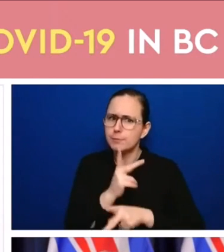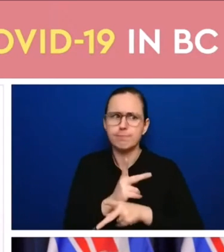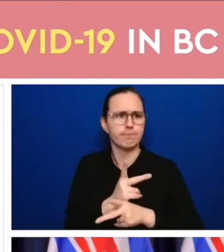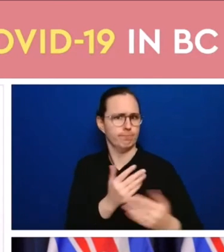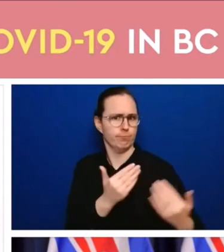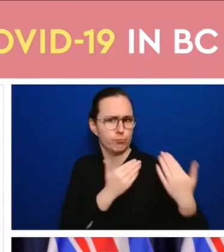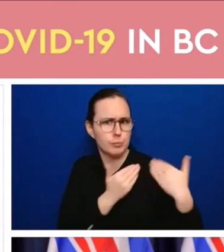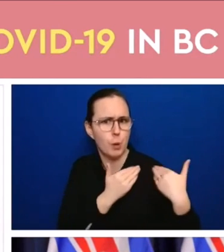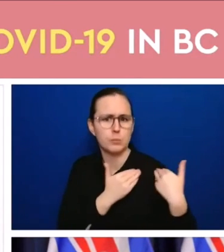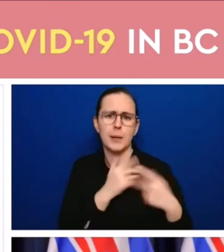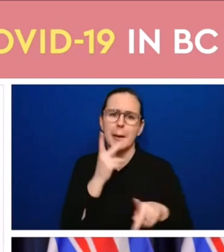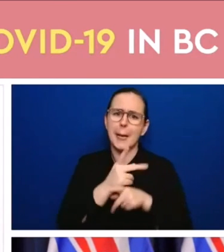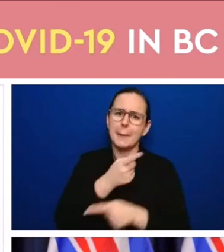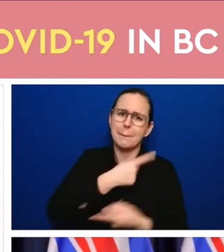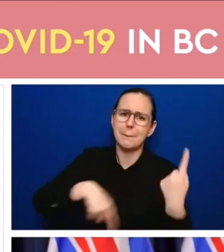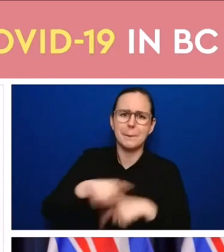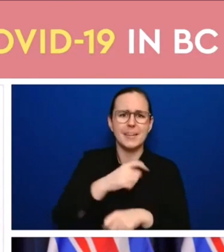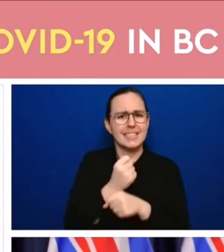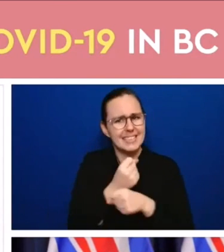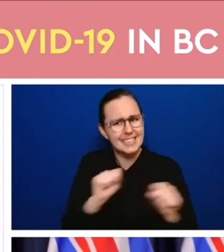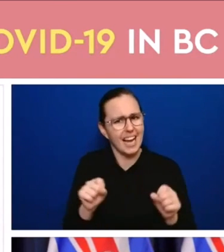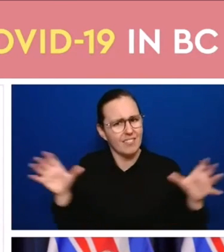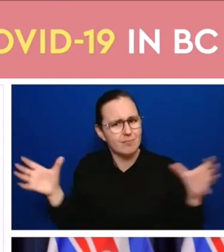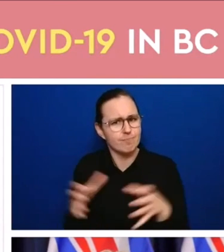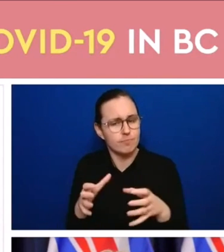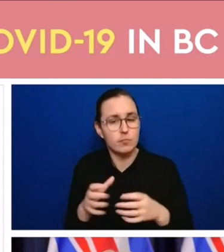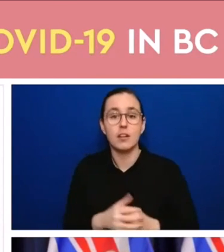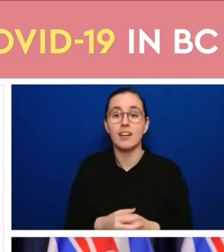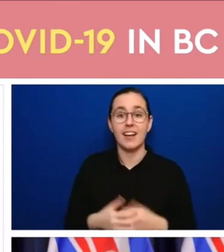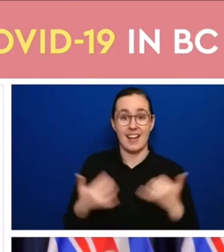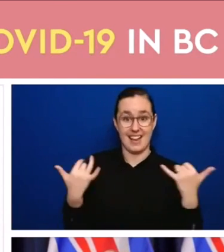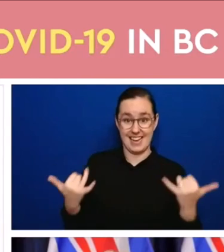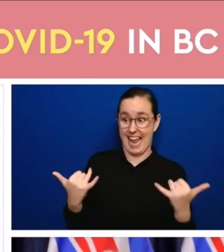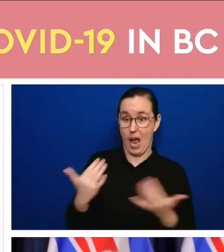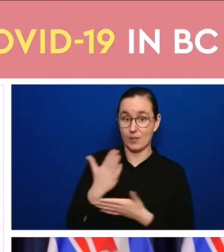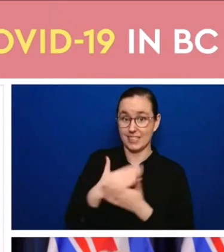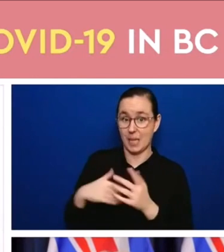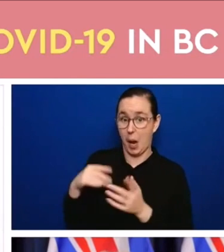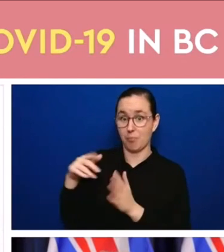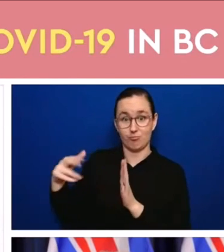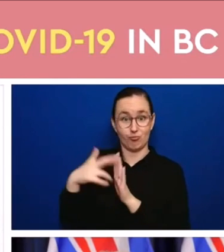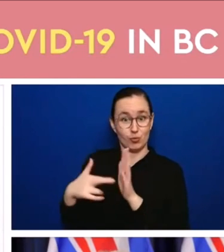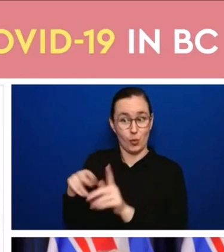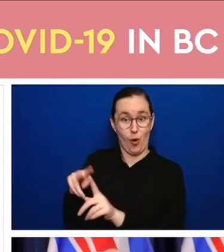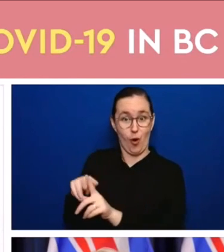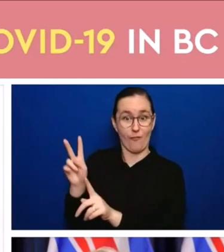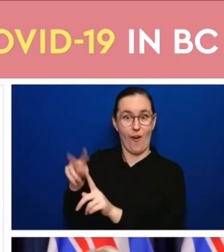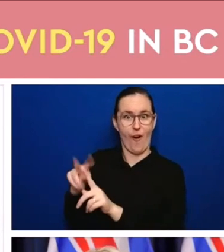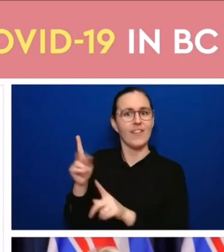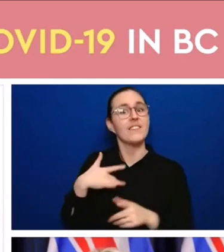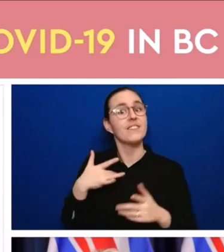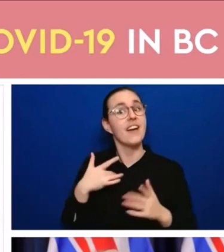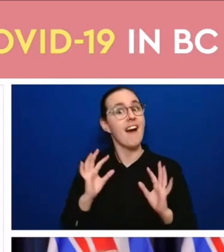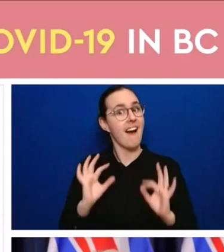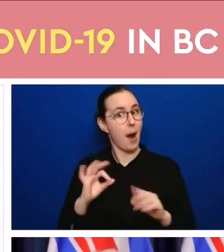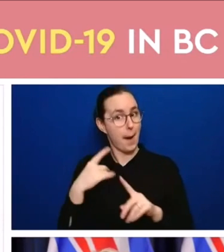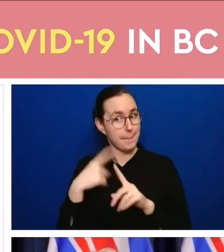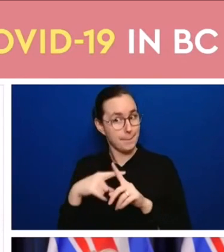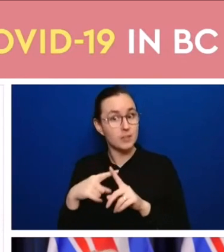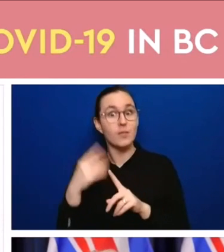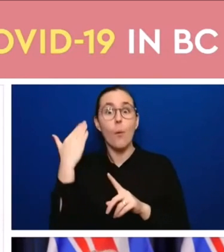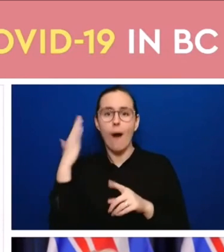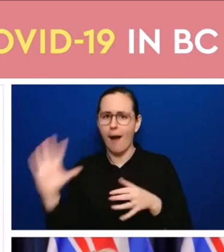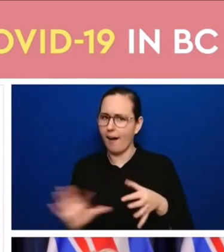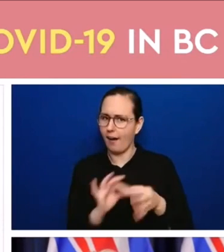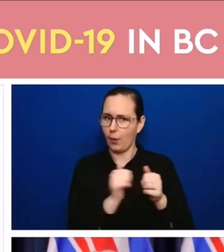but we have all sacrificed and come through a lot in the last two years and we want to move ahead slowly